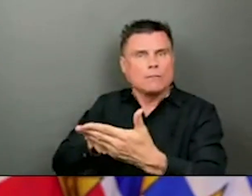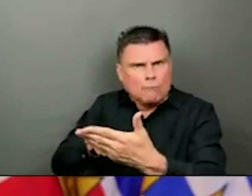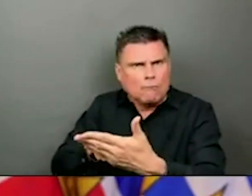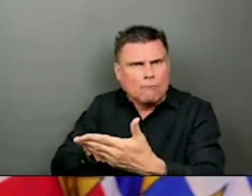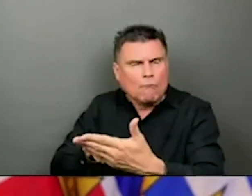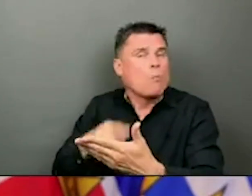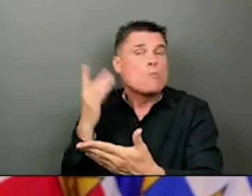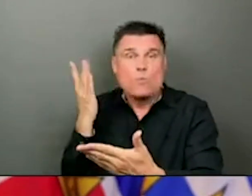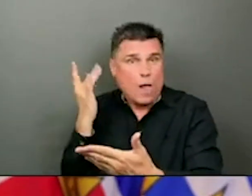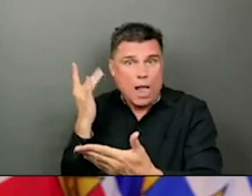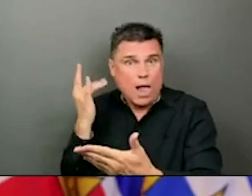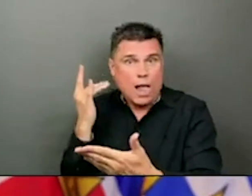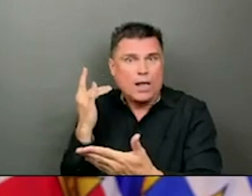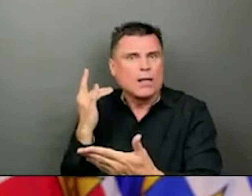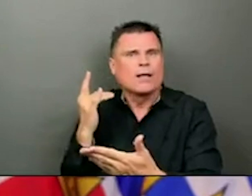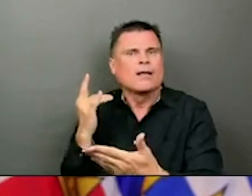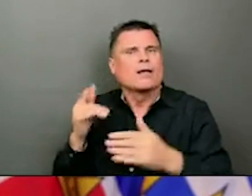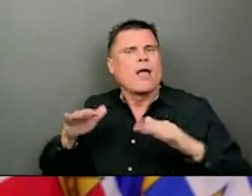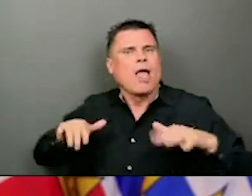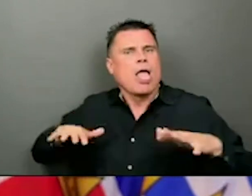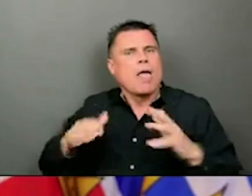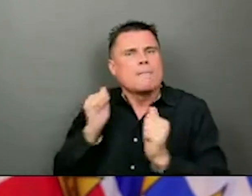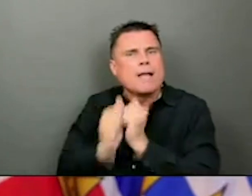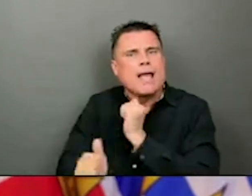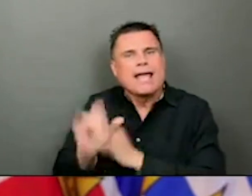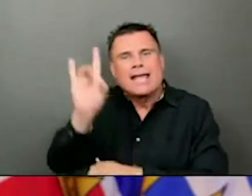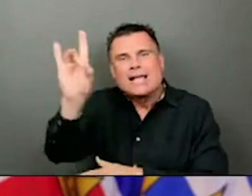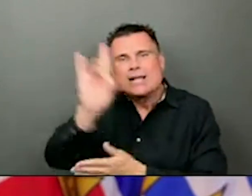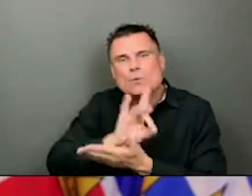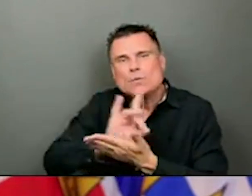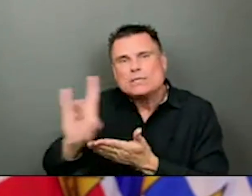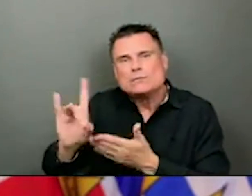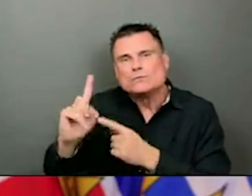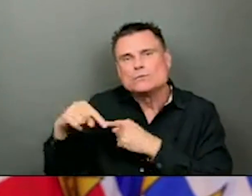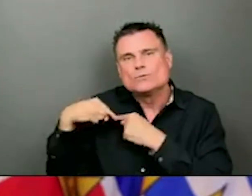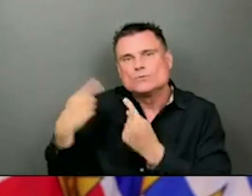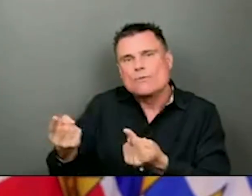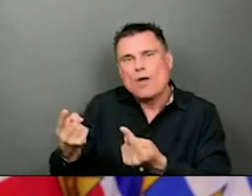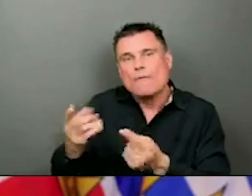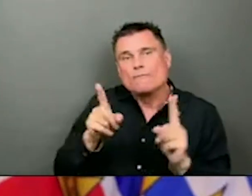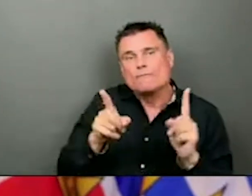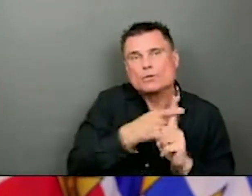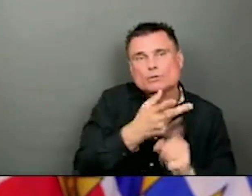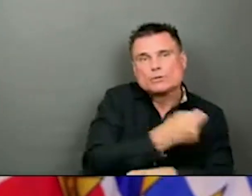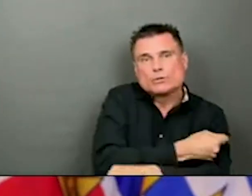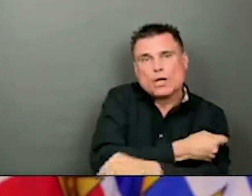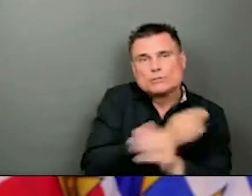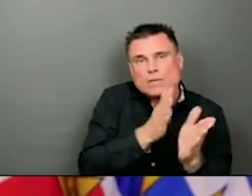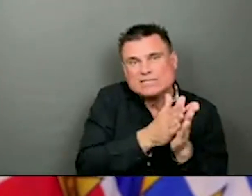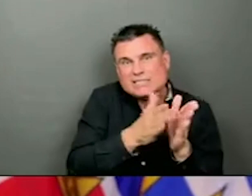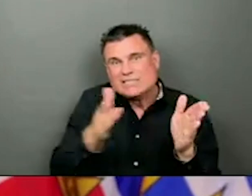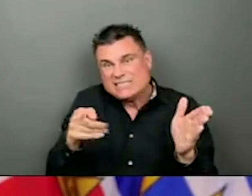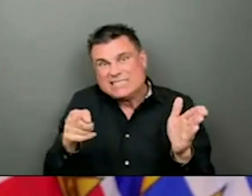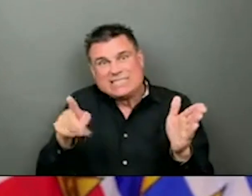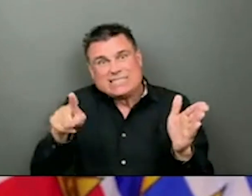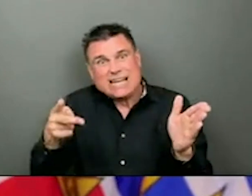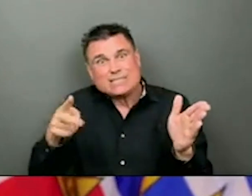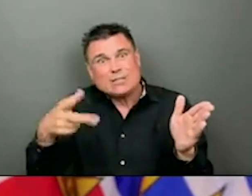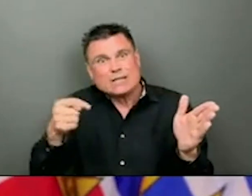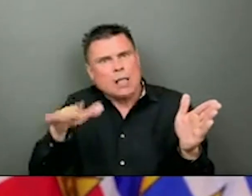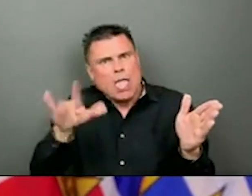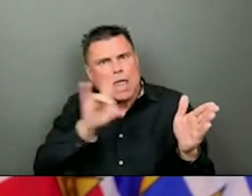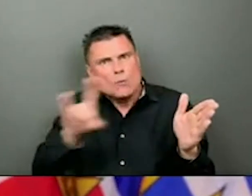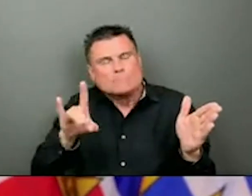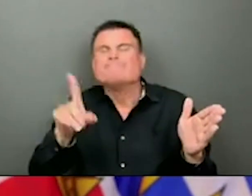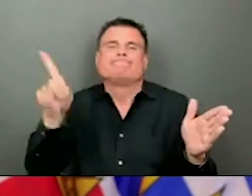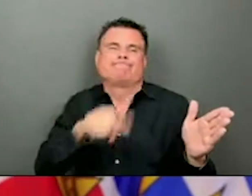issue that we've seen. And it may have been that people had booked their appointment and then it was recognized that